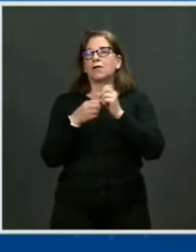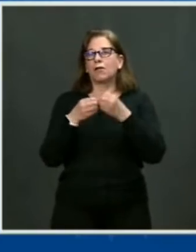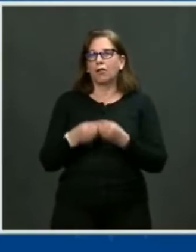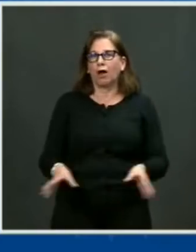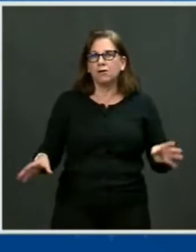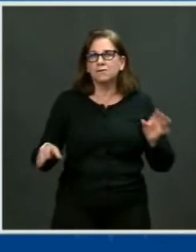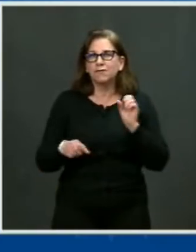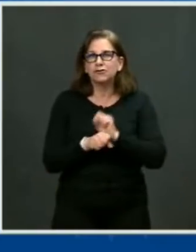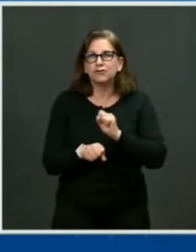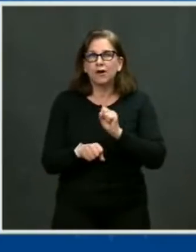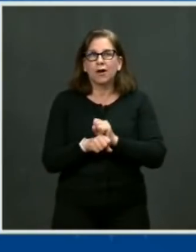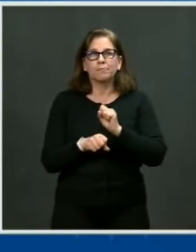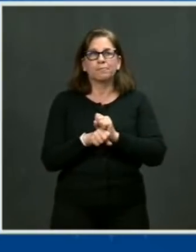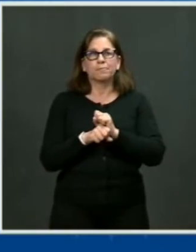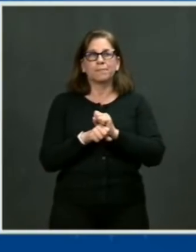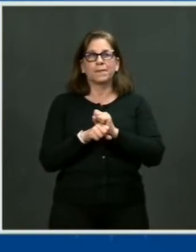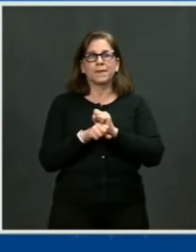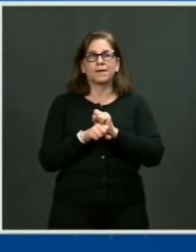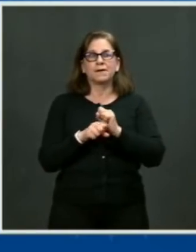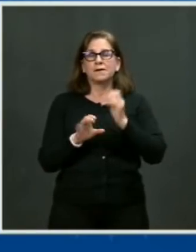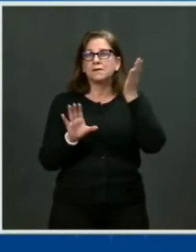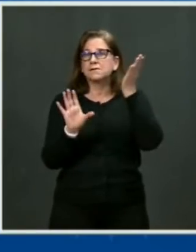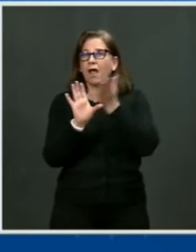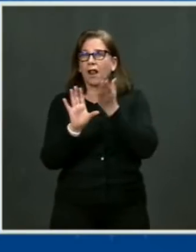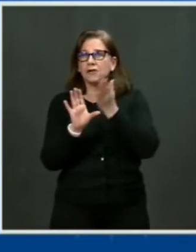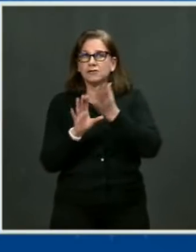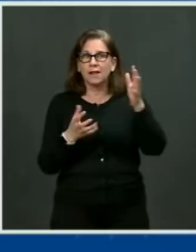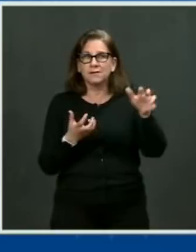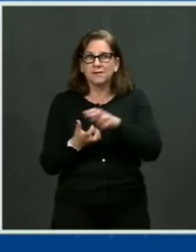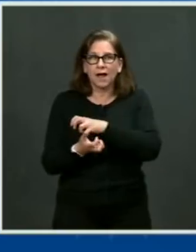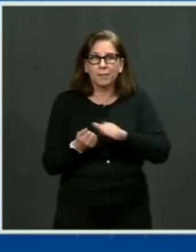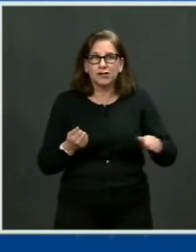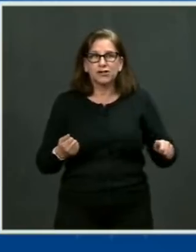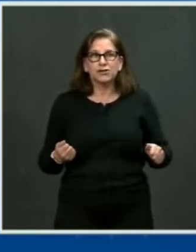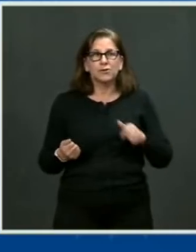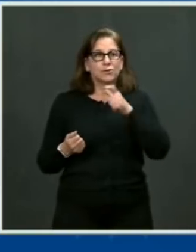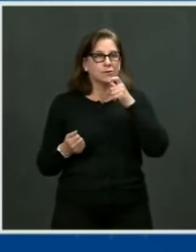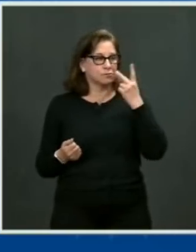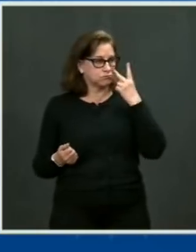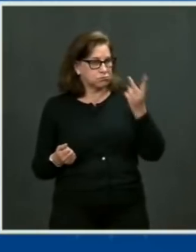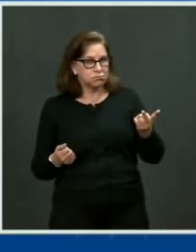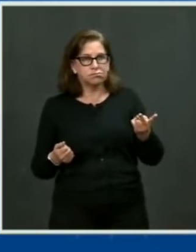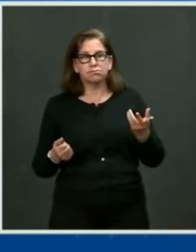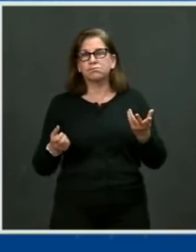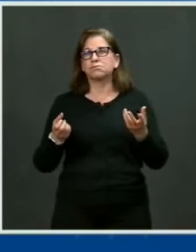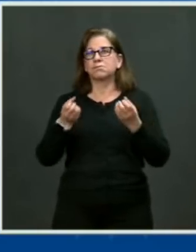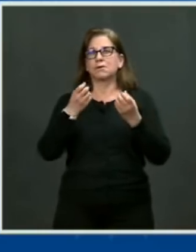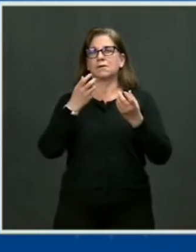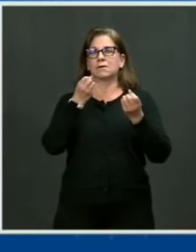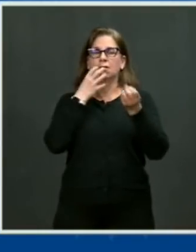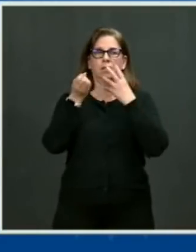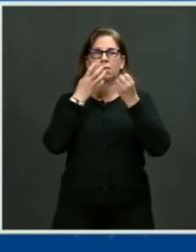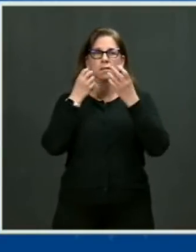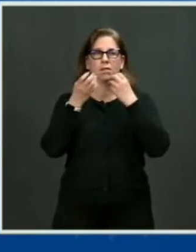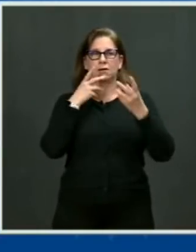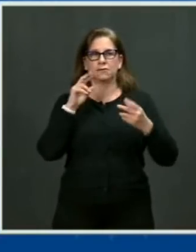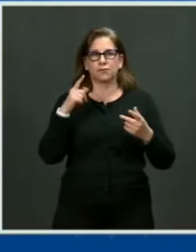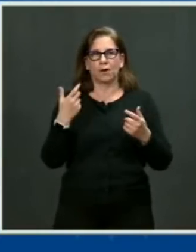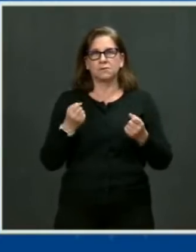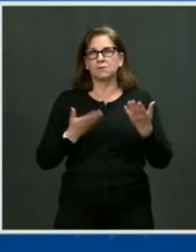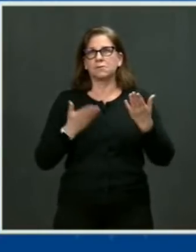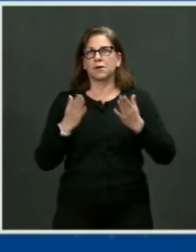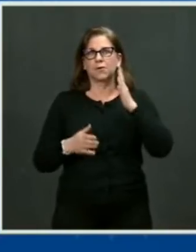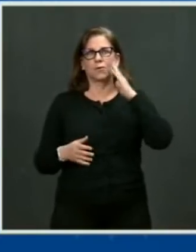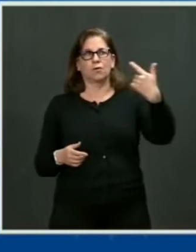to mention the psychological damage done to the children who live in these cities watching this happen, knowing someone it happened to. This